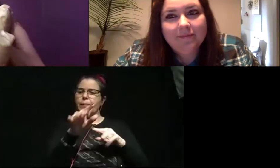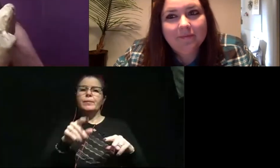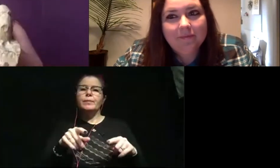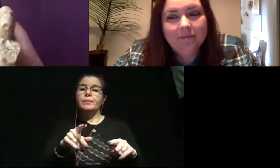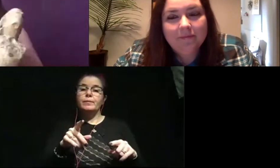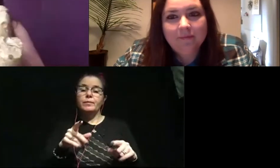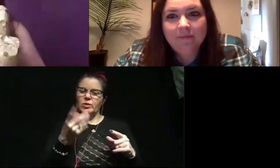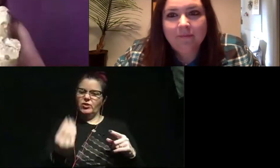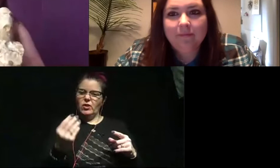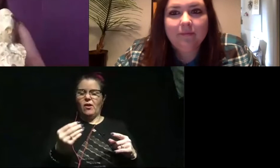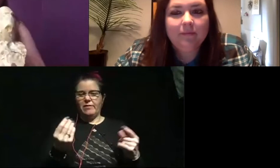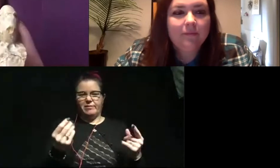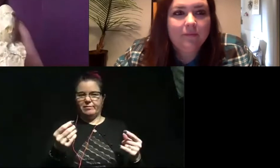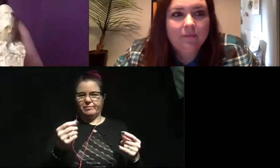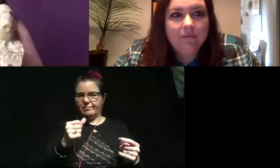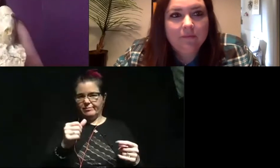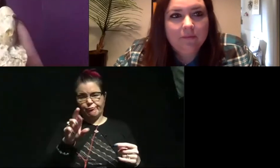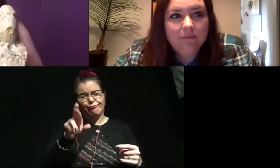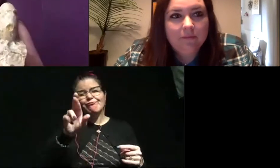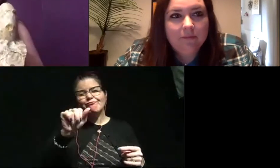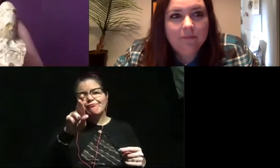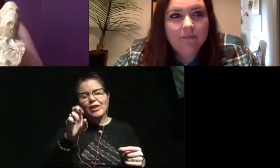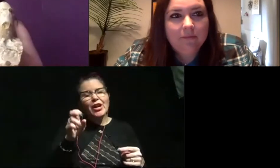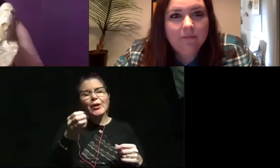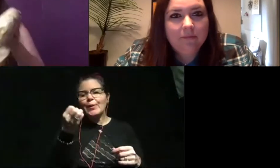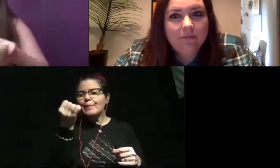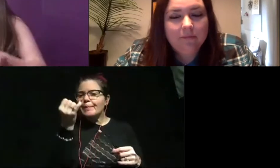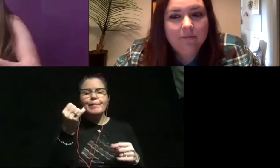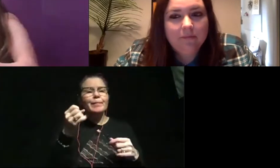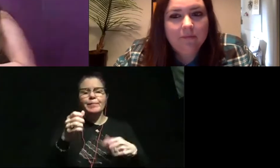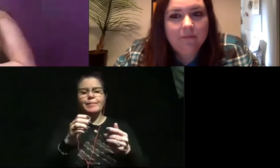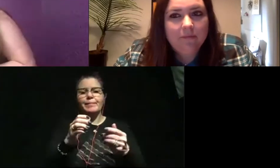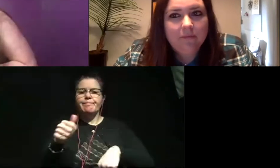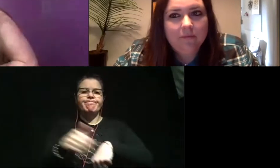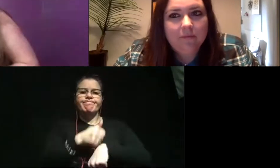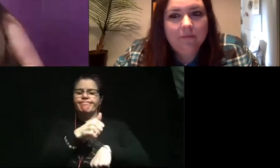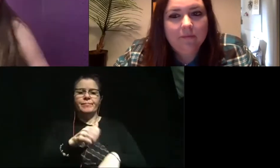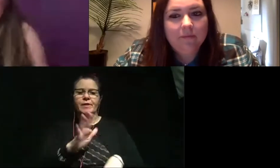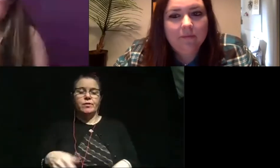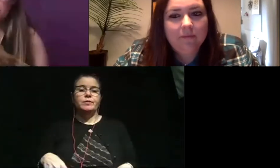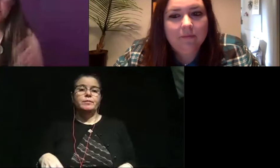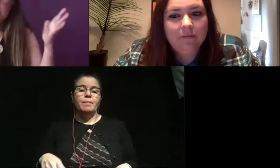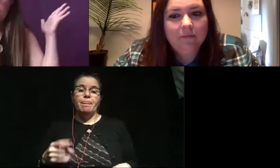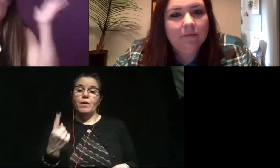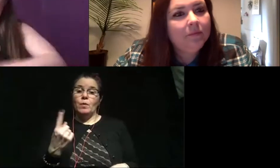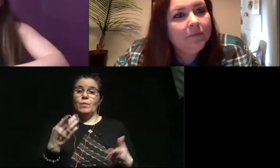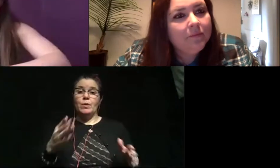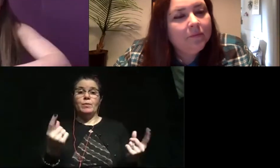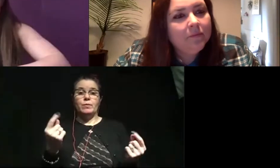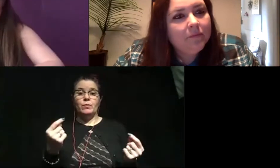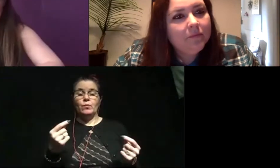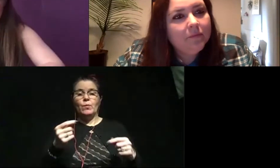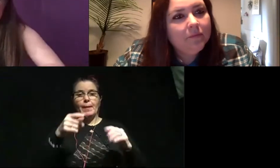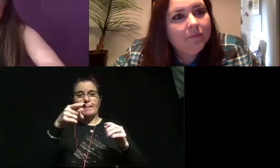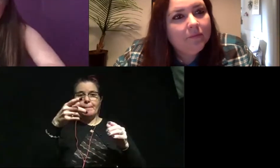But that never really, rarely, very rarely preserves. So one of the ways that we can do it is we bury things